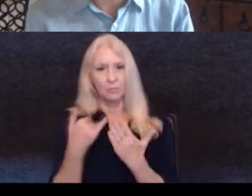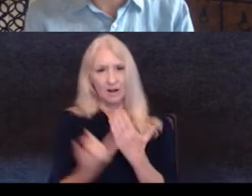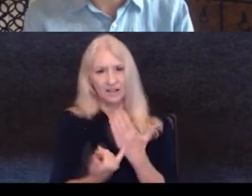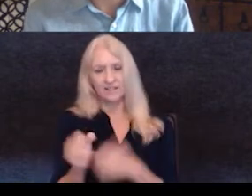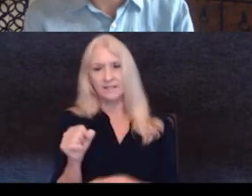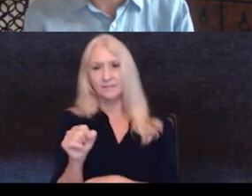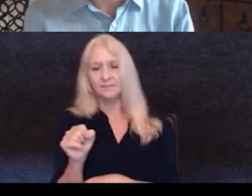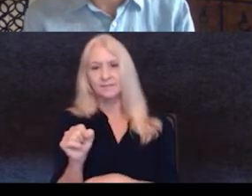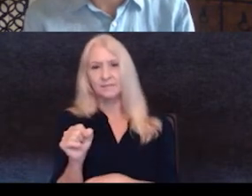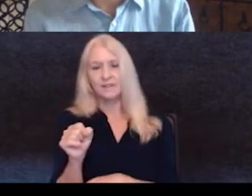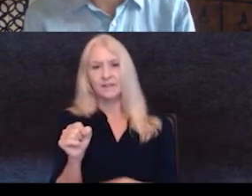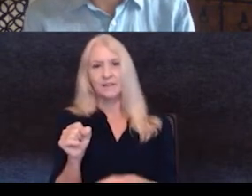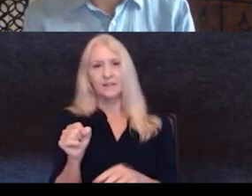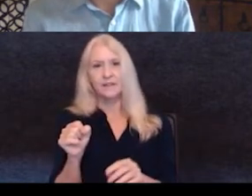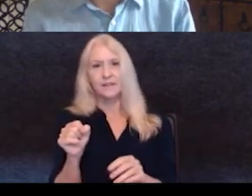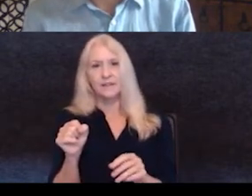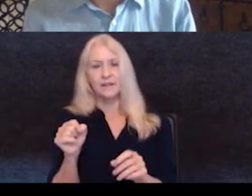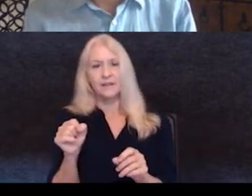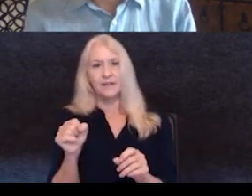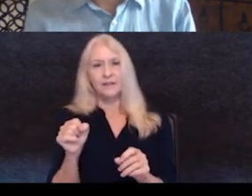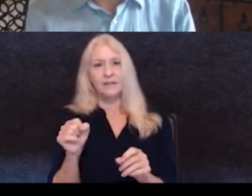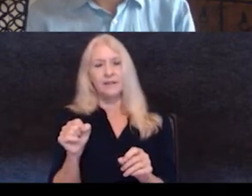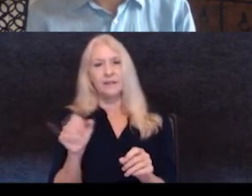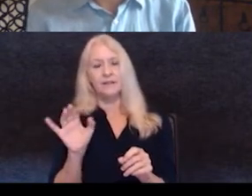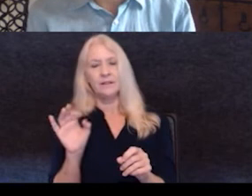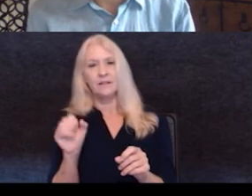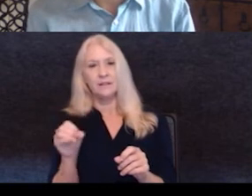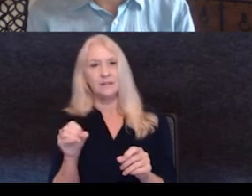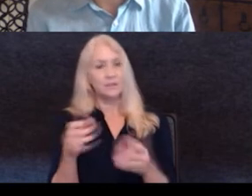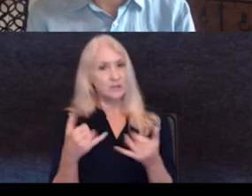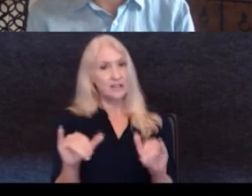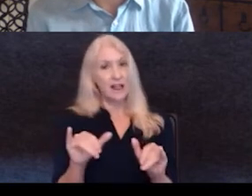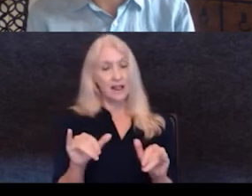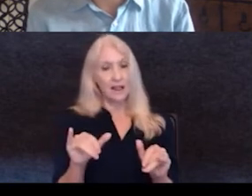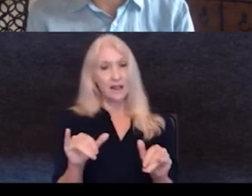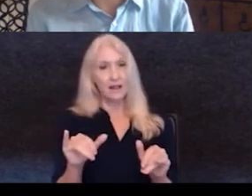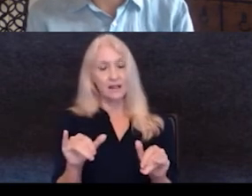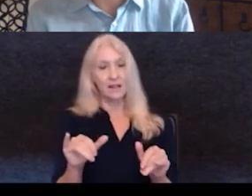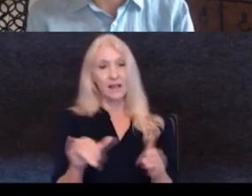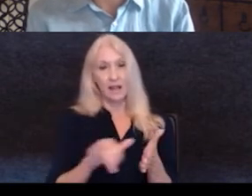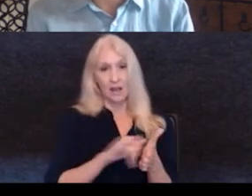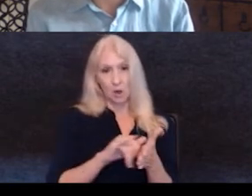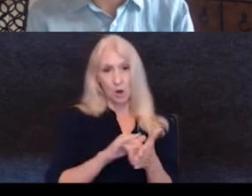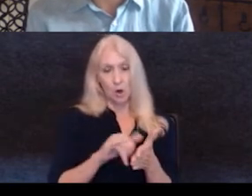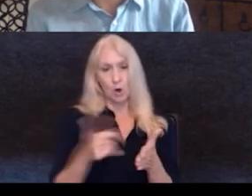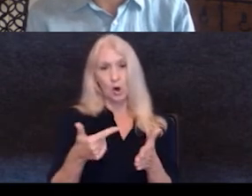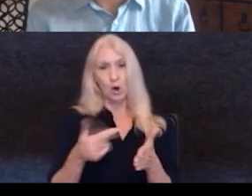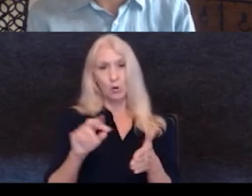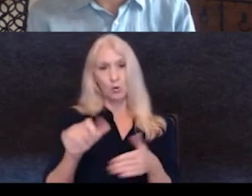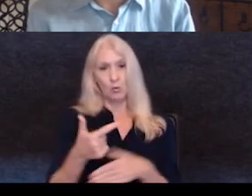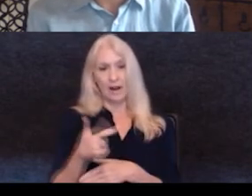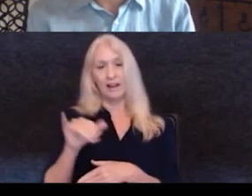do you say, cause you're, you're by coast. I mean, you're, you're still in New York, Greg, and Ines is there. And are